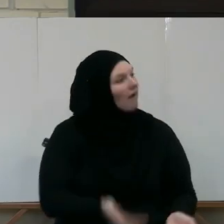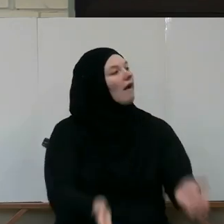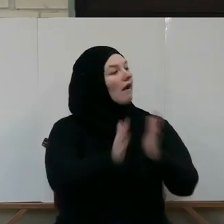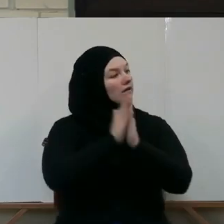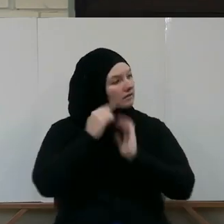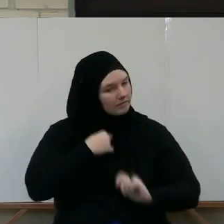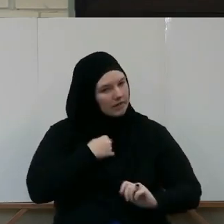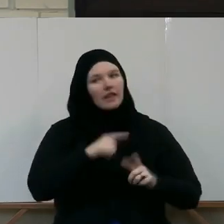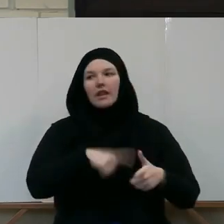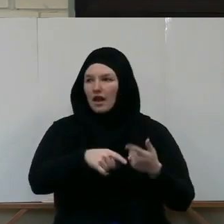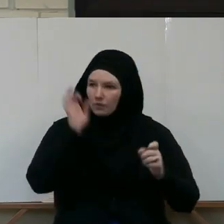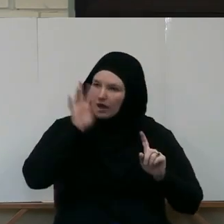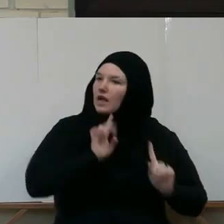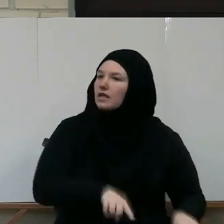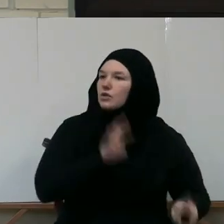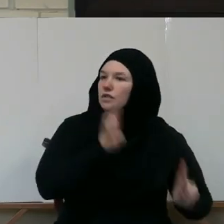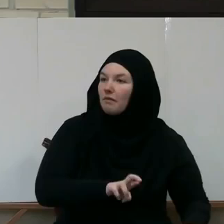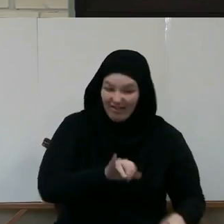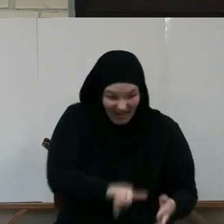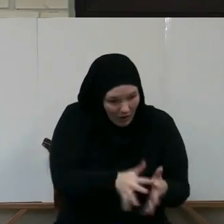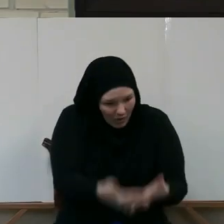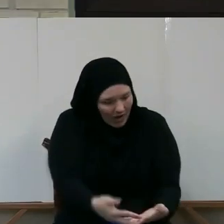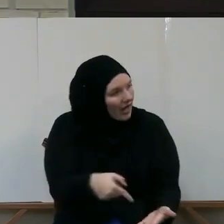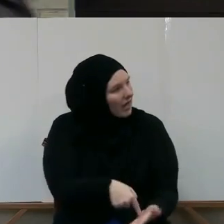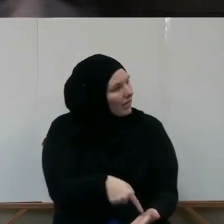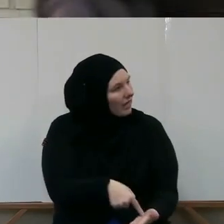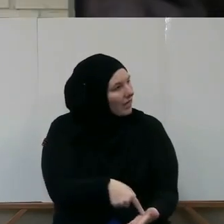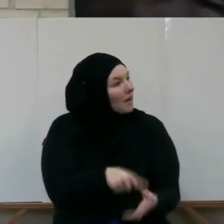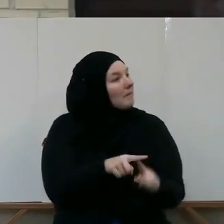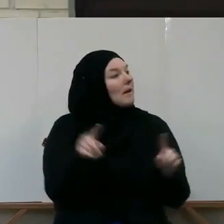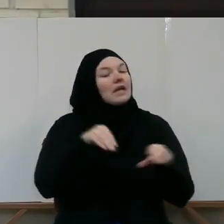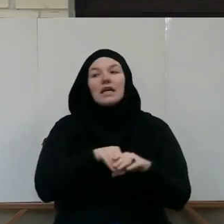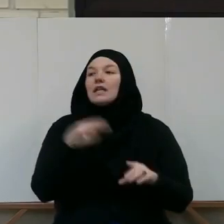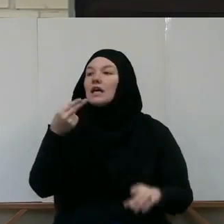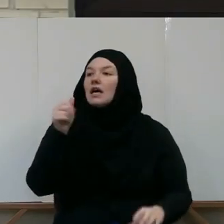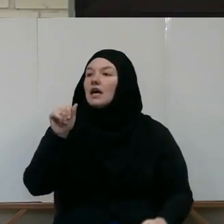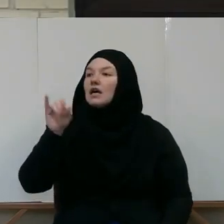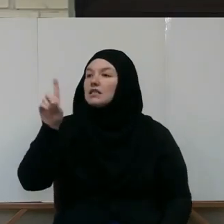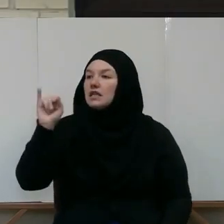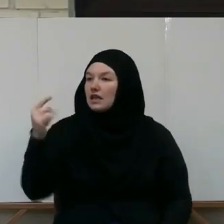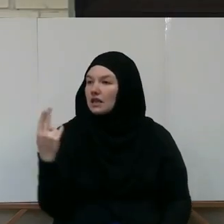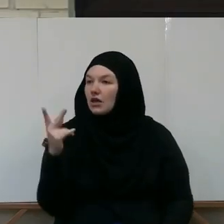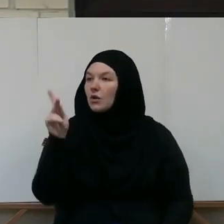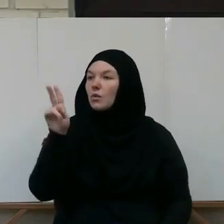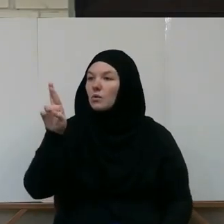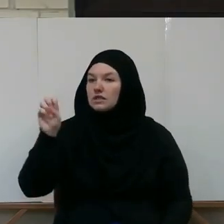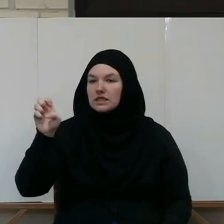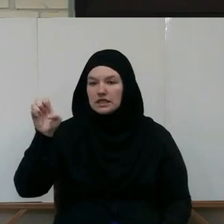will answer you. I will respond to you. That's a Quran. But in the hadith Qudsi, Allah says,